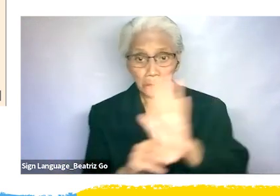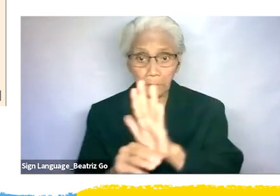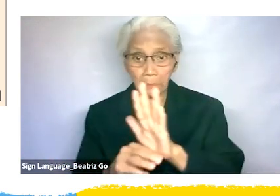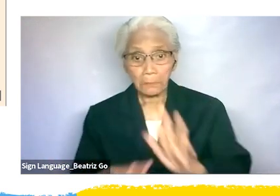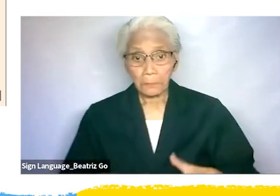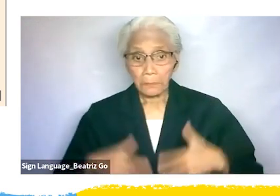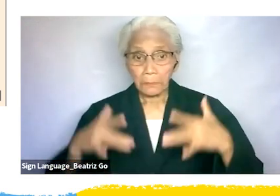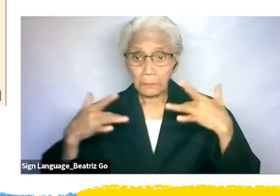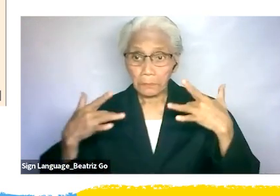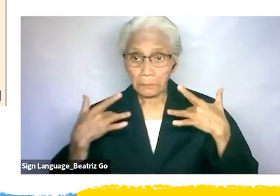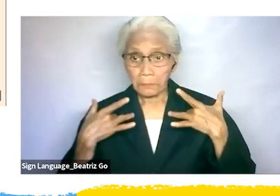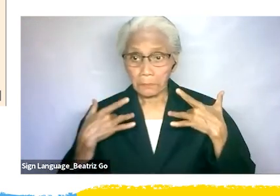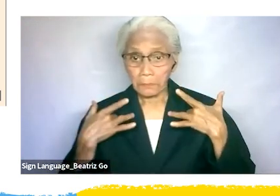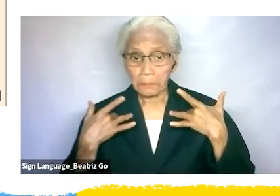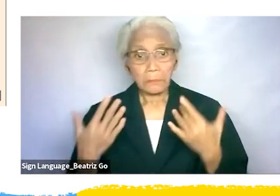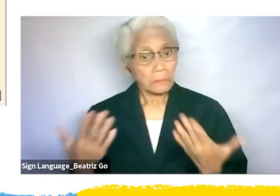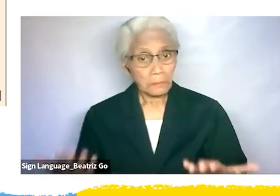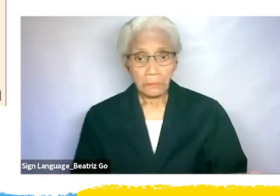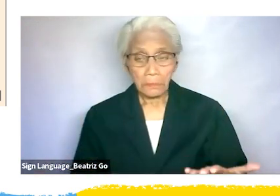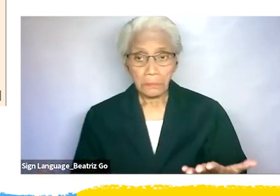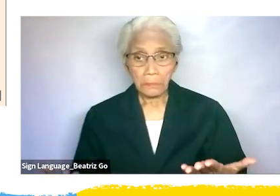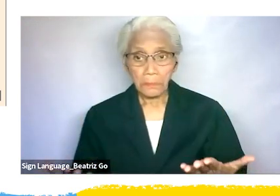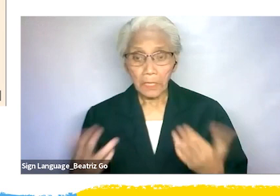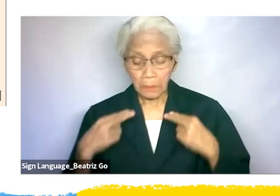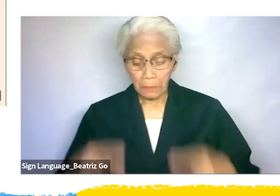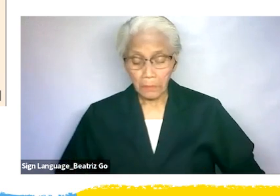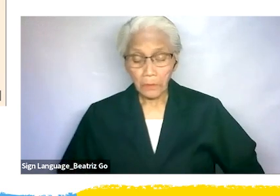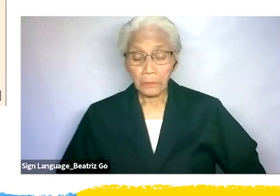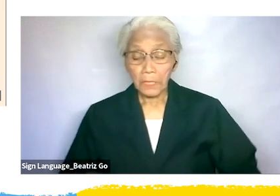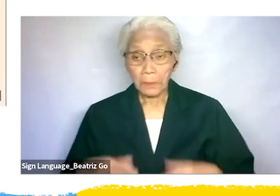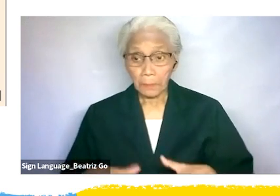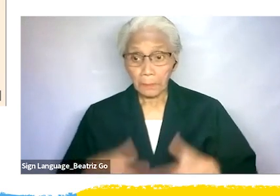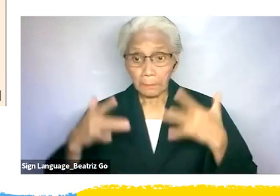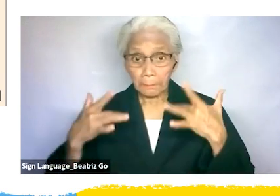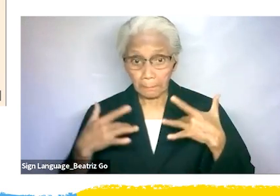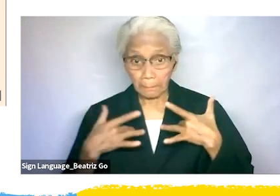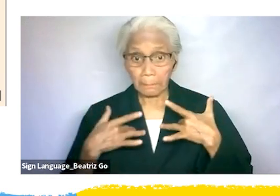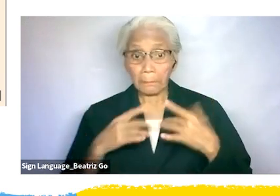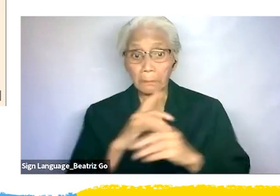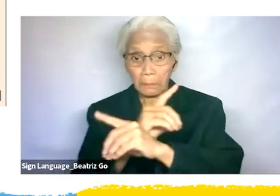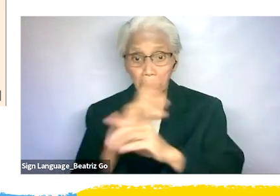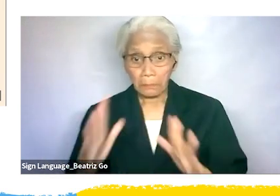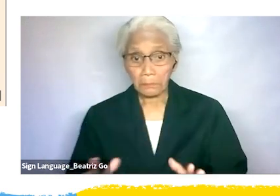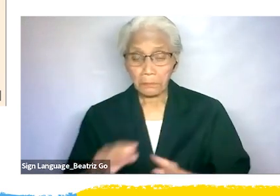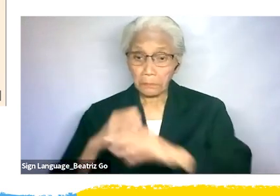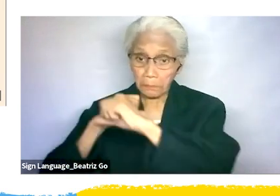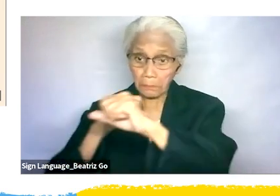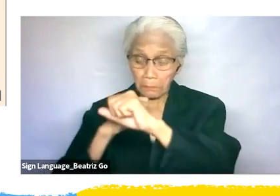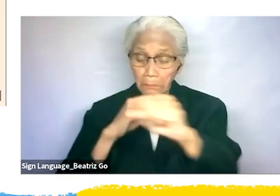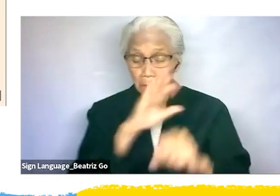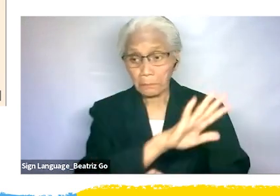protest and as human rights defenders who advocate for their own lives and issues